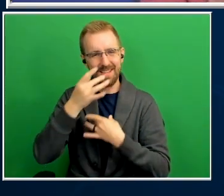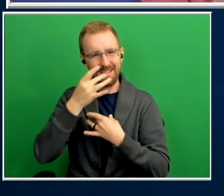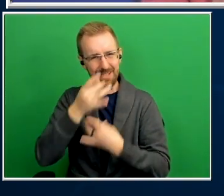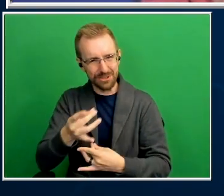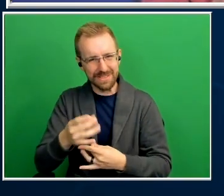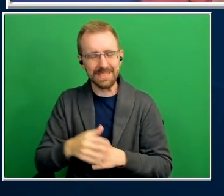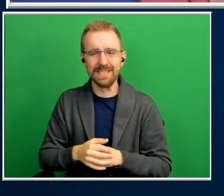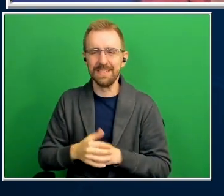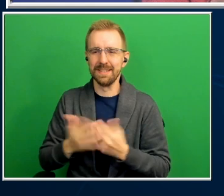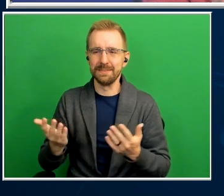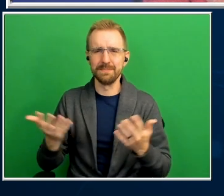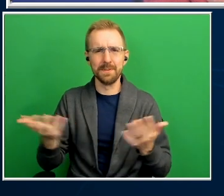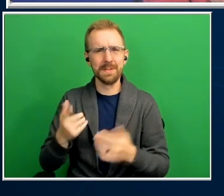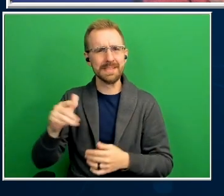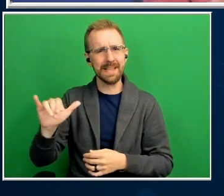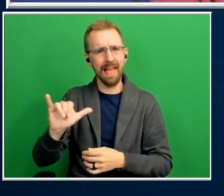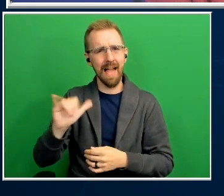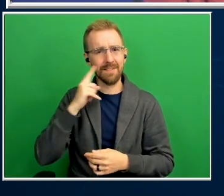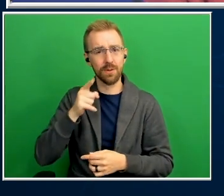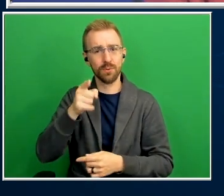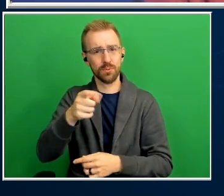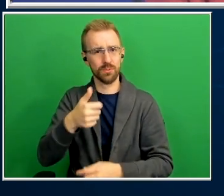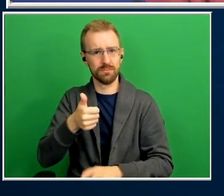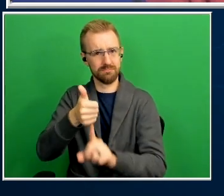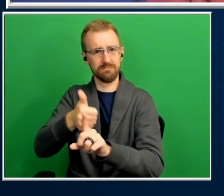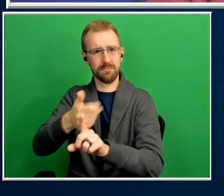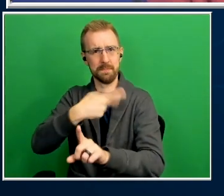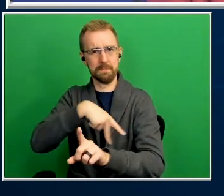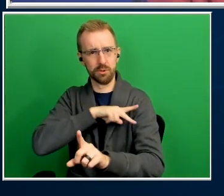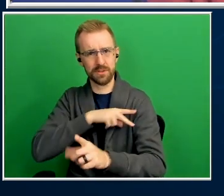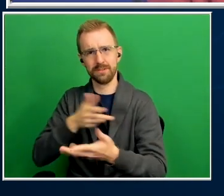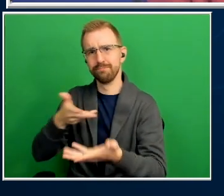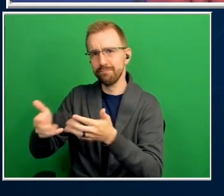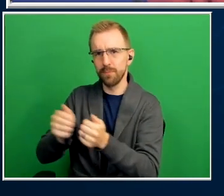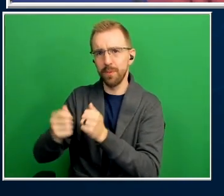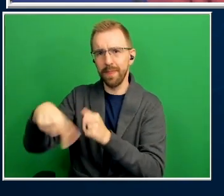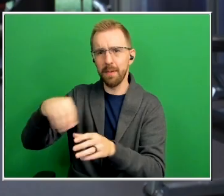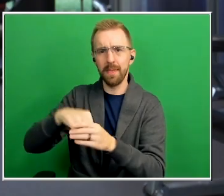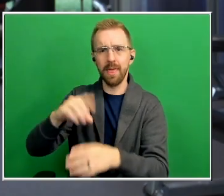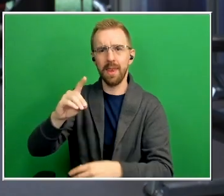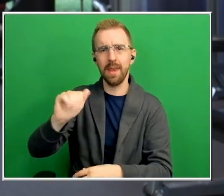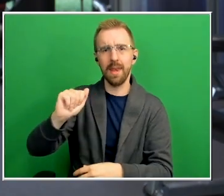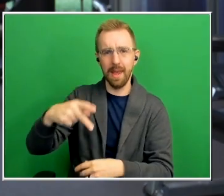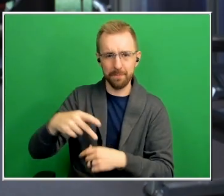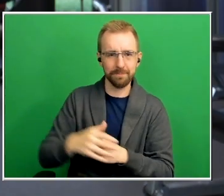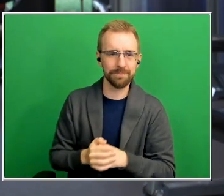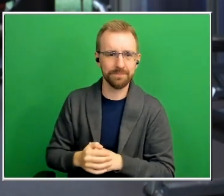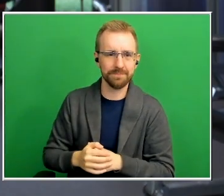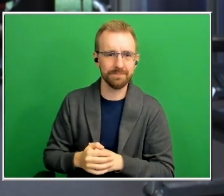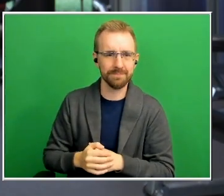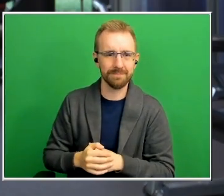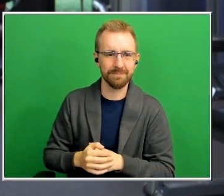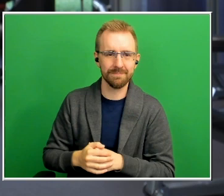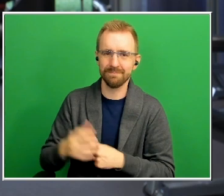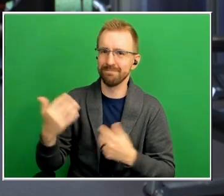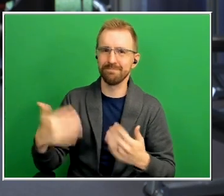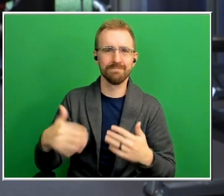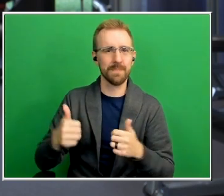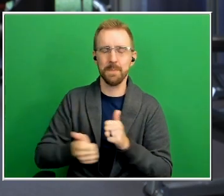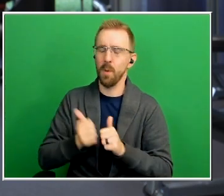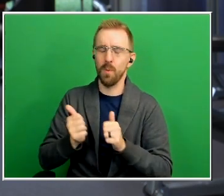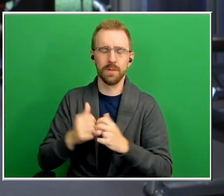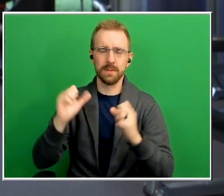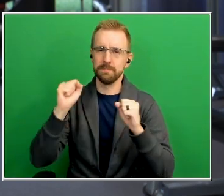it like for you personally just working with those guys in the dap program it has been the most amazing experience